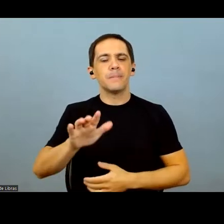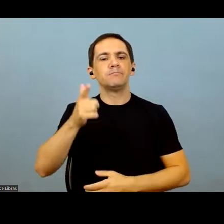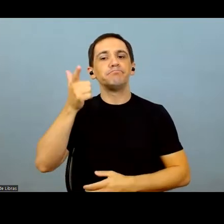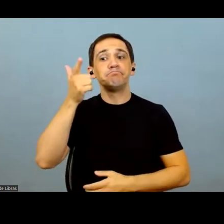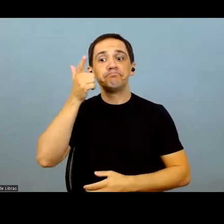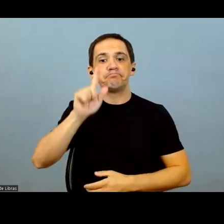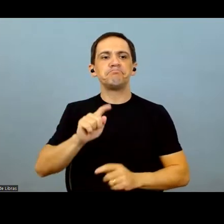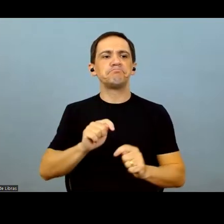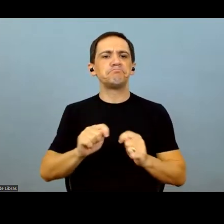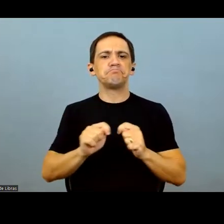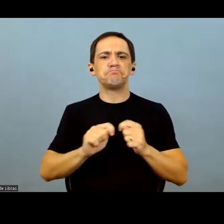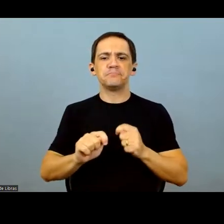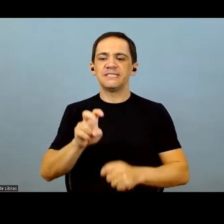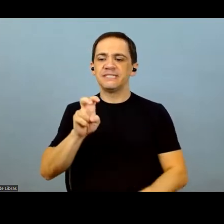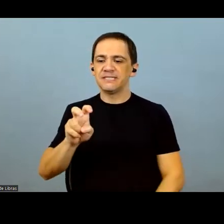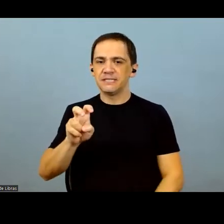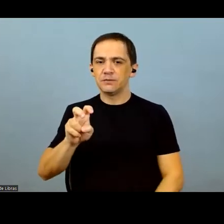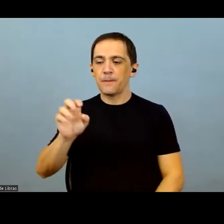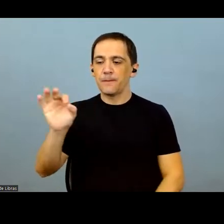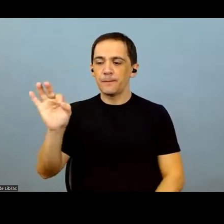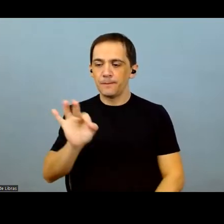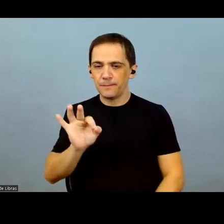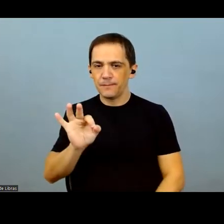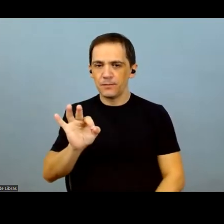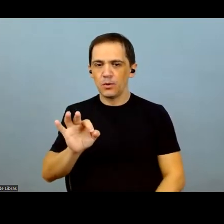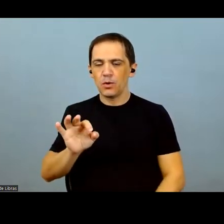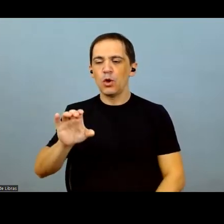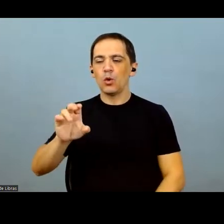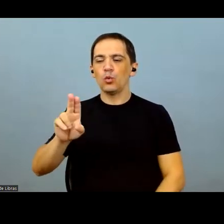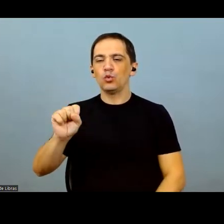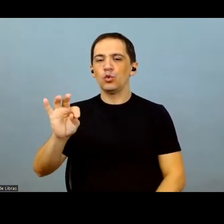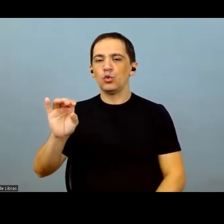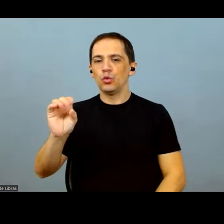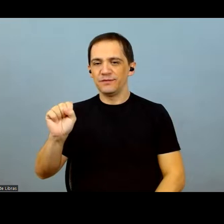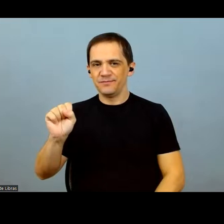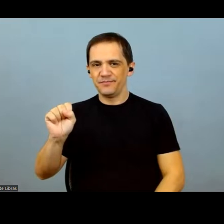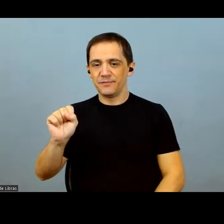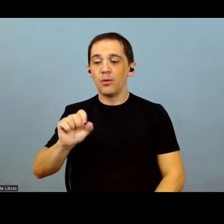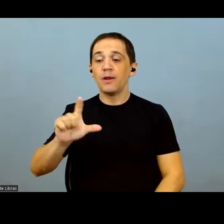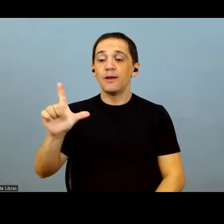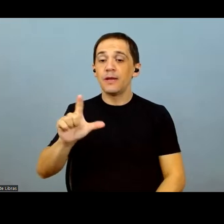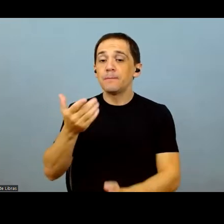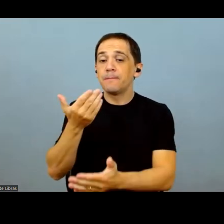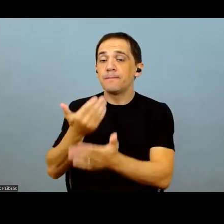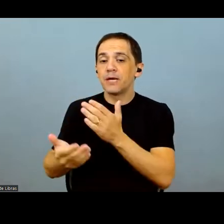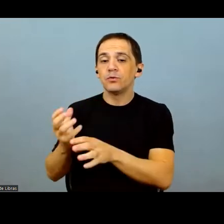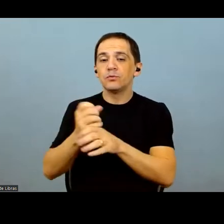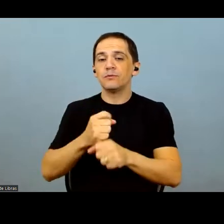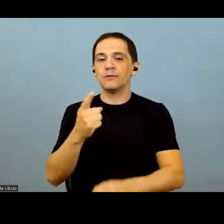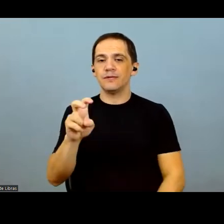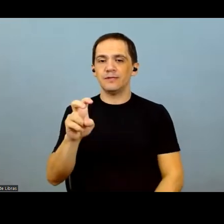crop and we were able to save 5% of the costs. So in fact, the net